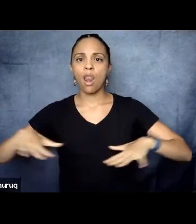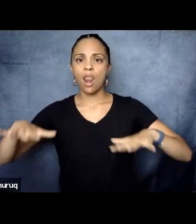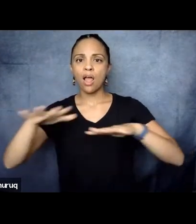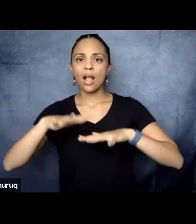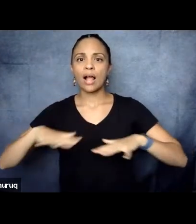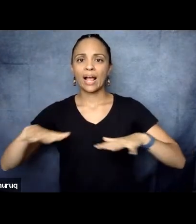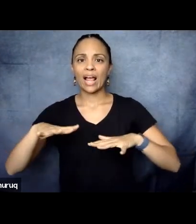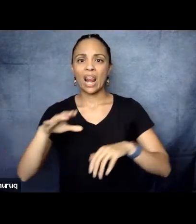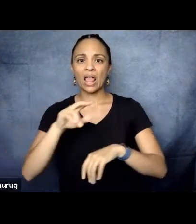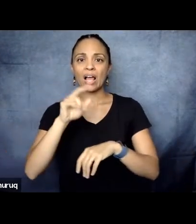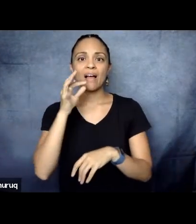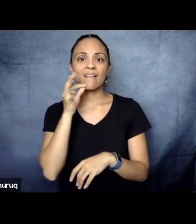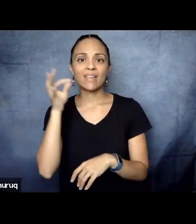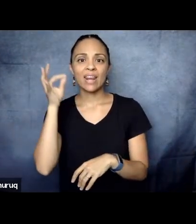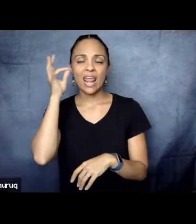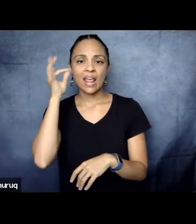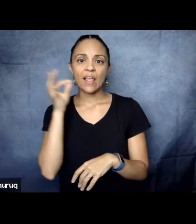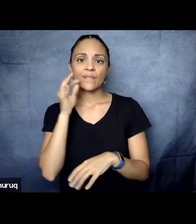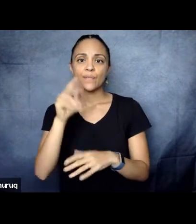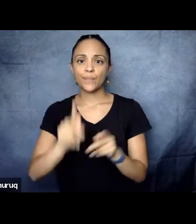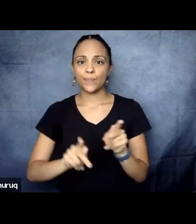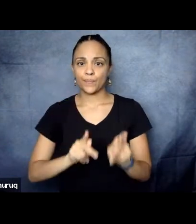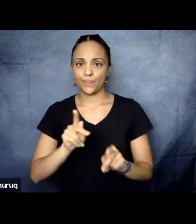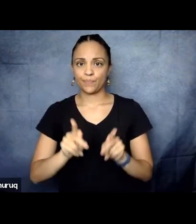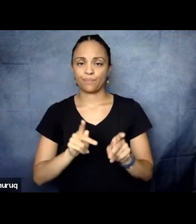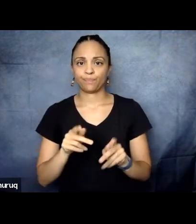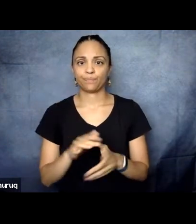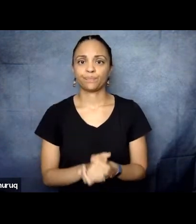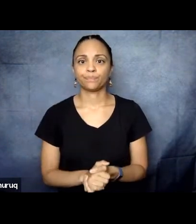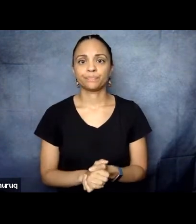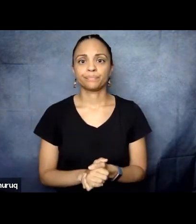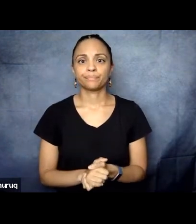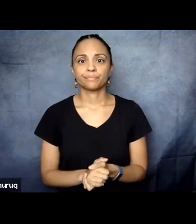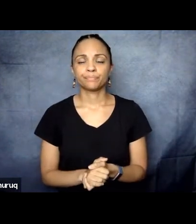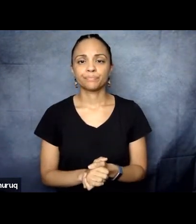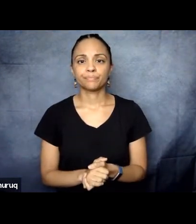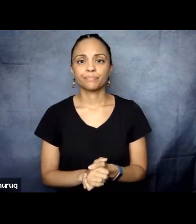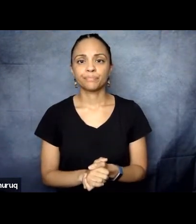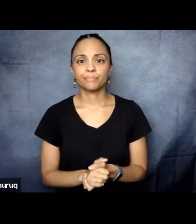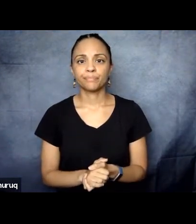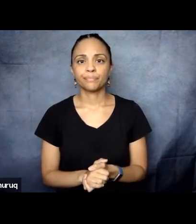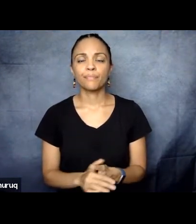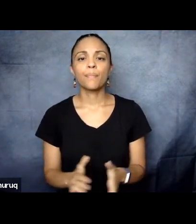I am the daughter of Margaret Laverne Parker. I